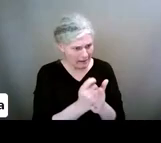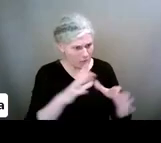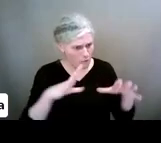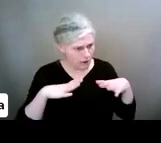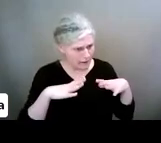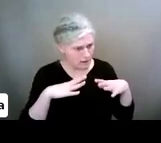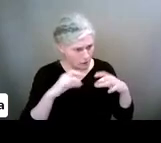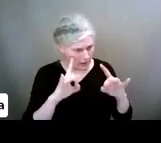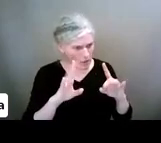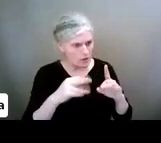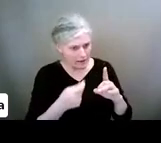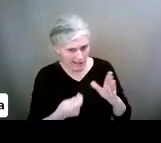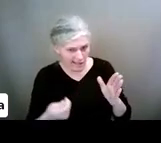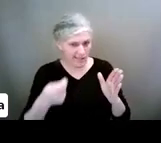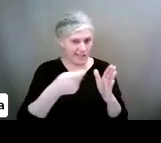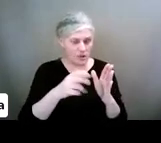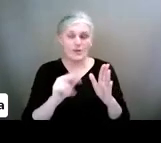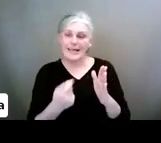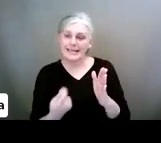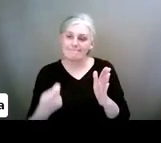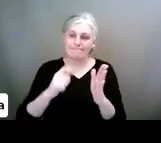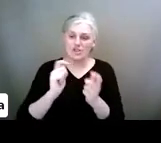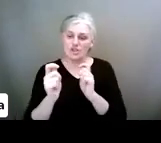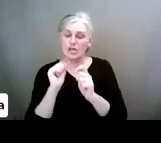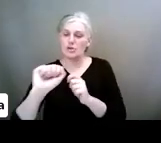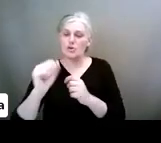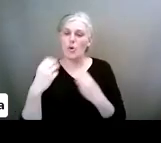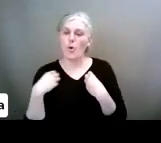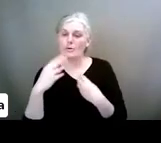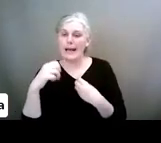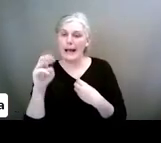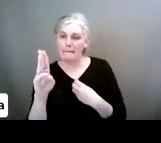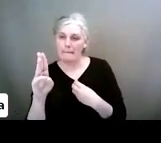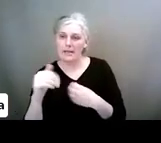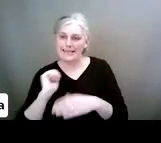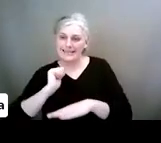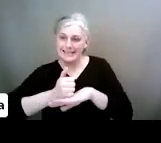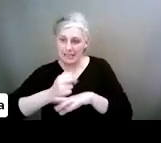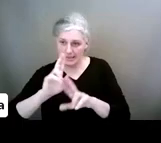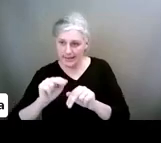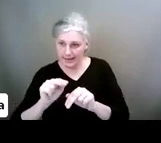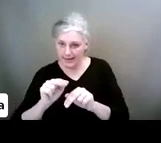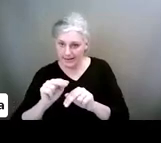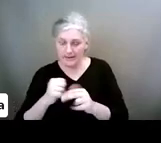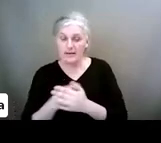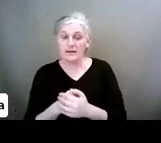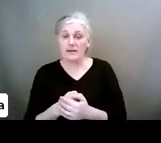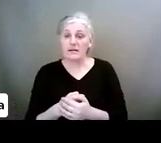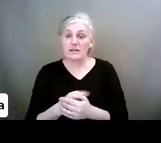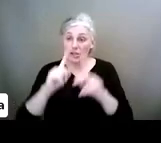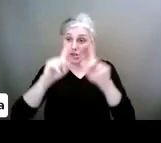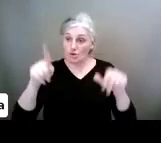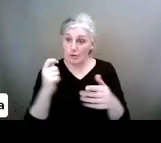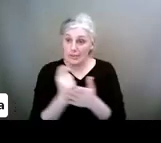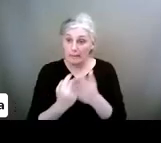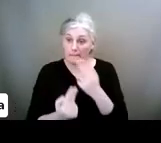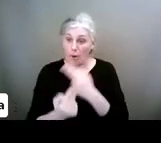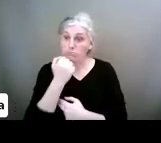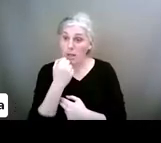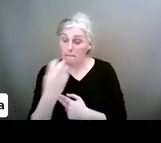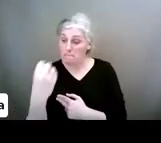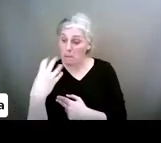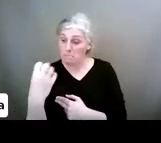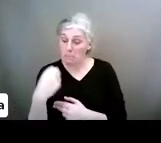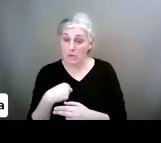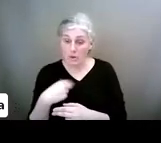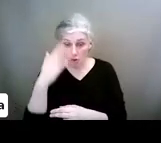pop-up on your app when you're on it. You know, you can get screen time updates every week. Hey, did you